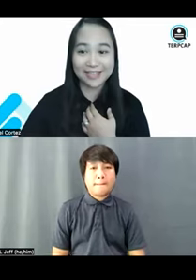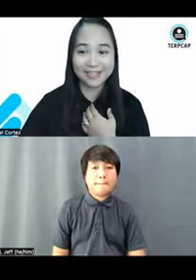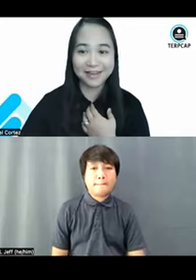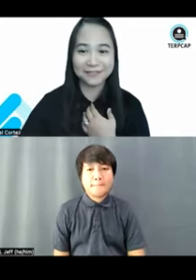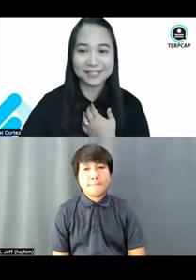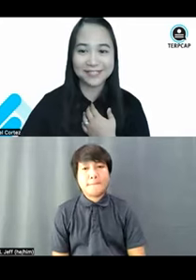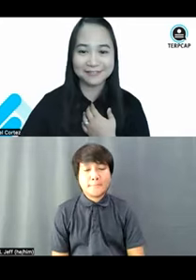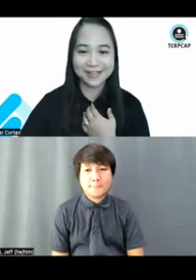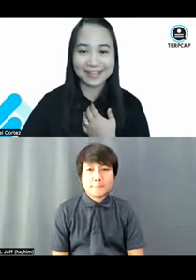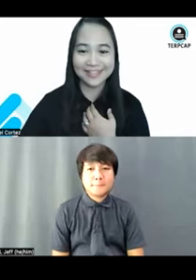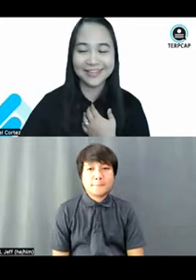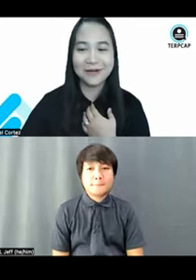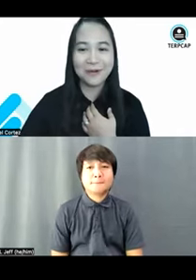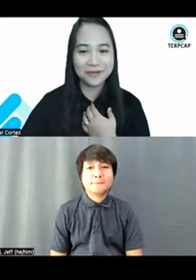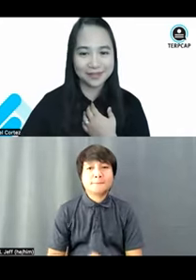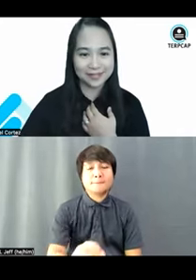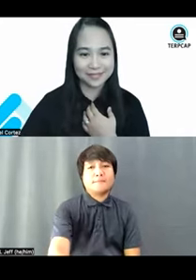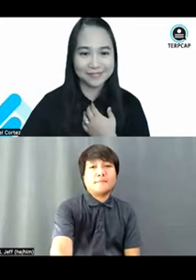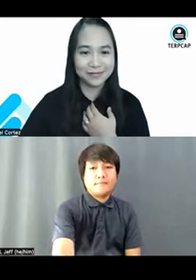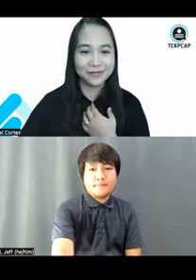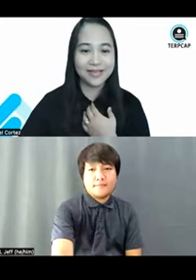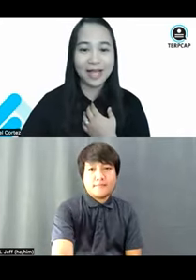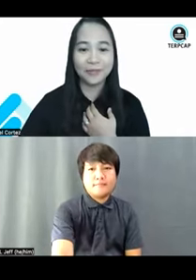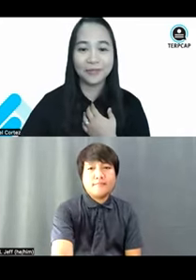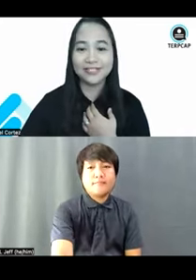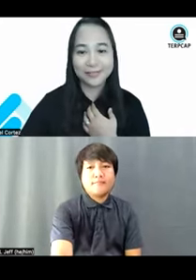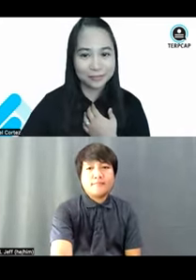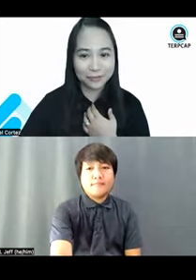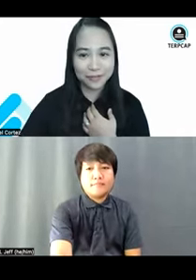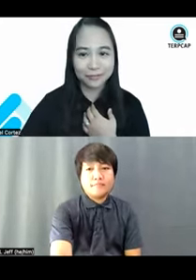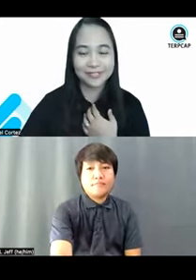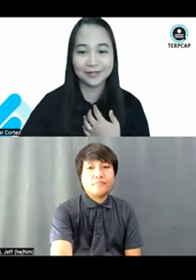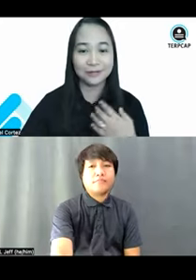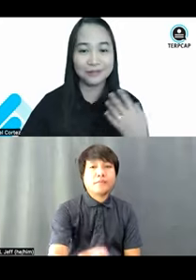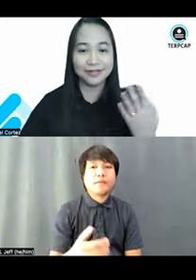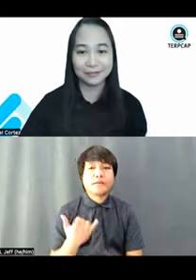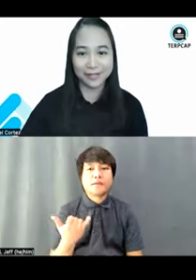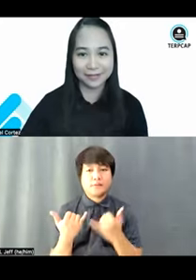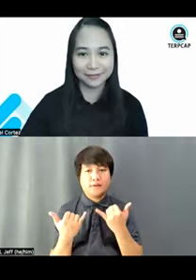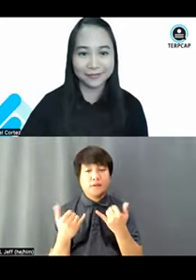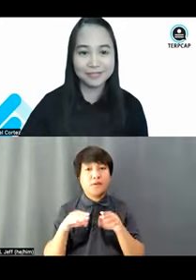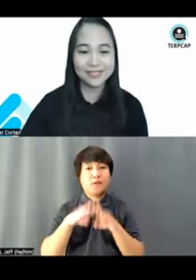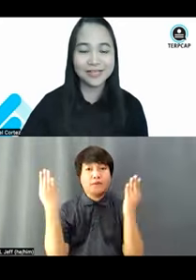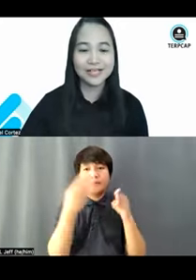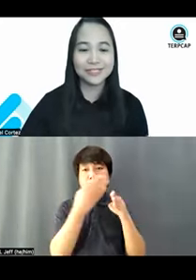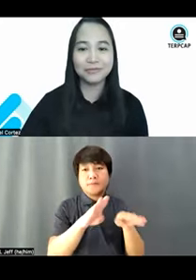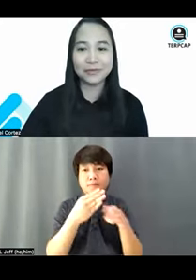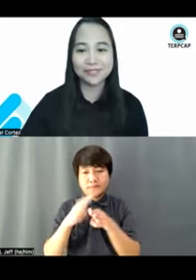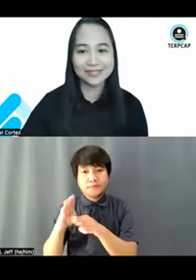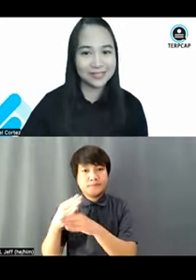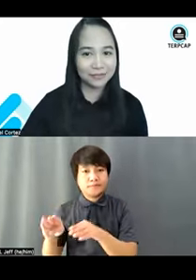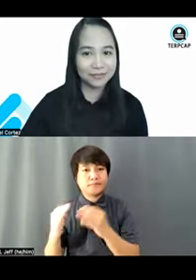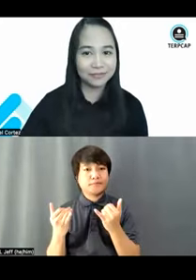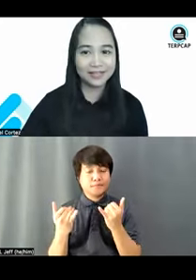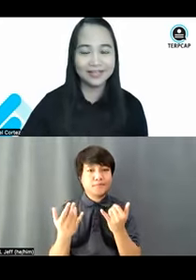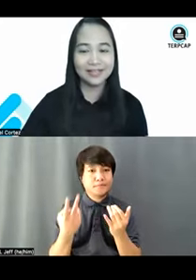up reaction, everyone's ready? Okay, awesome. So, our tech support will start opening the breakout rooms. So, we